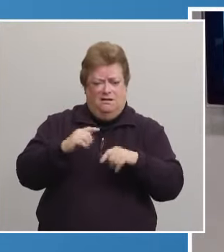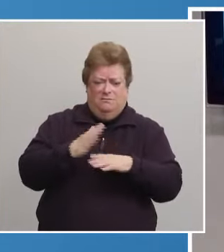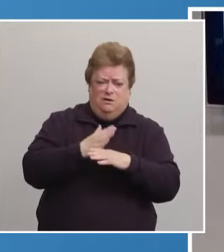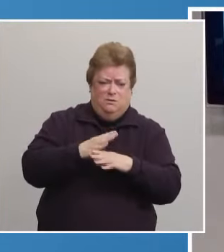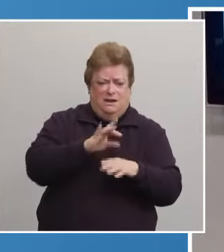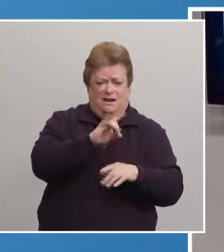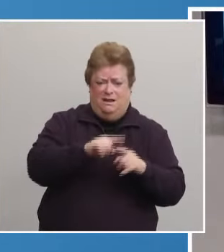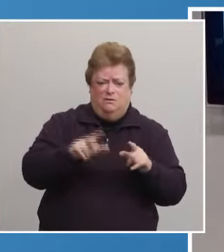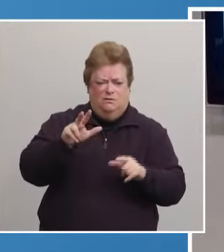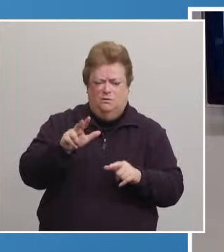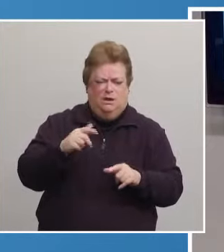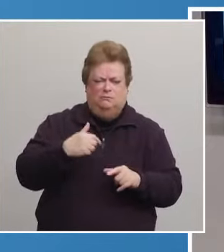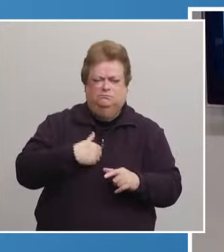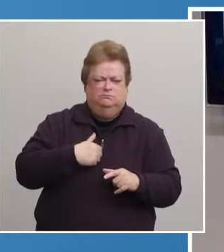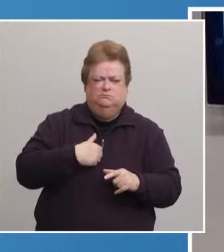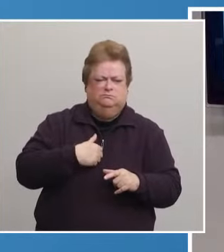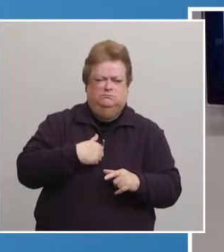three.